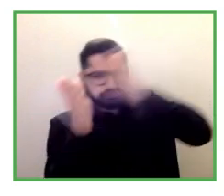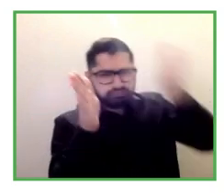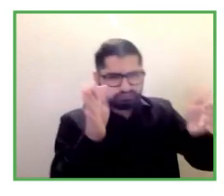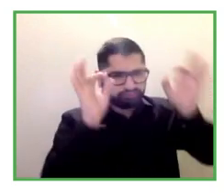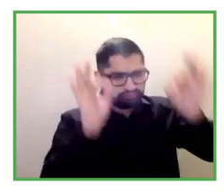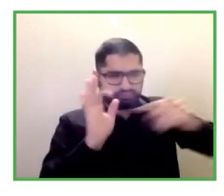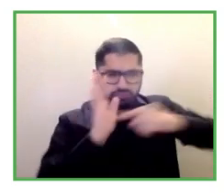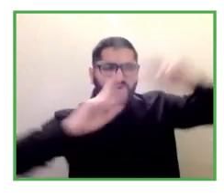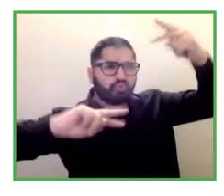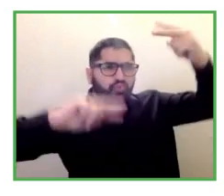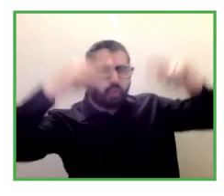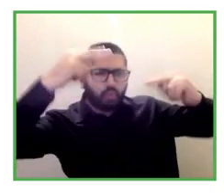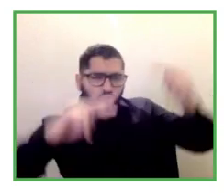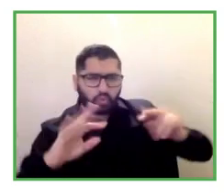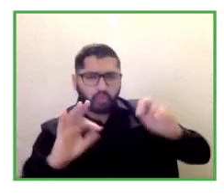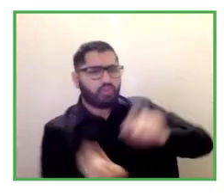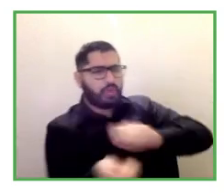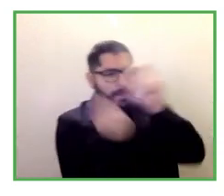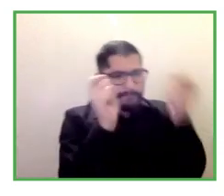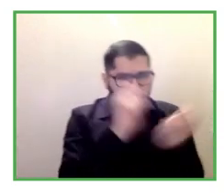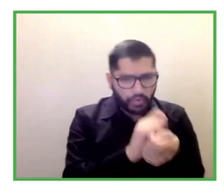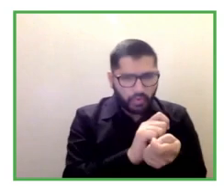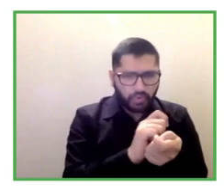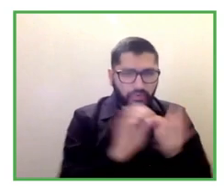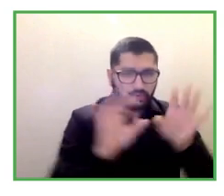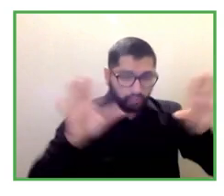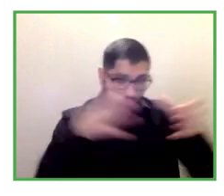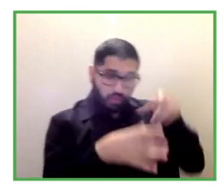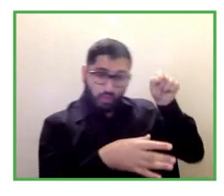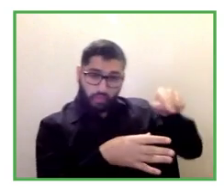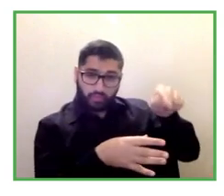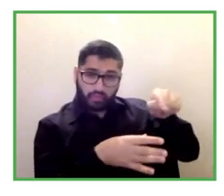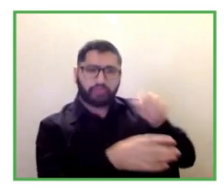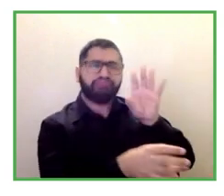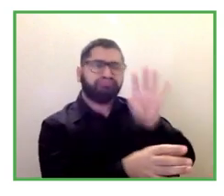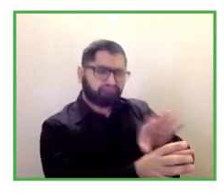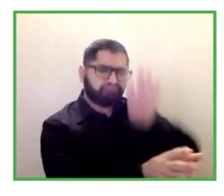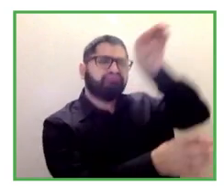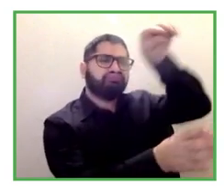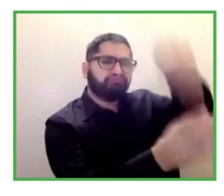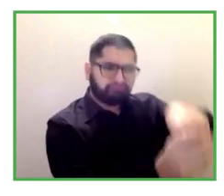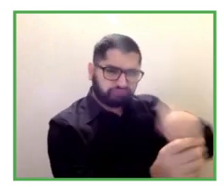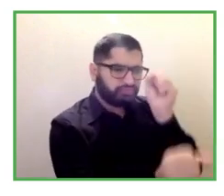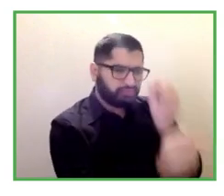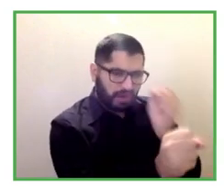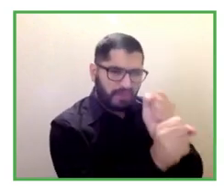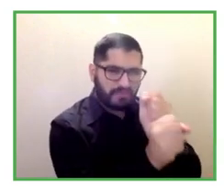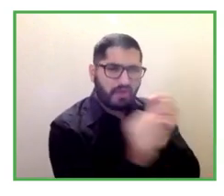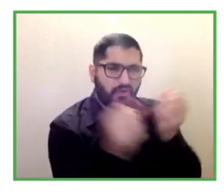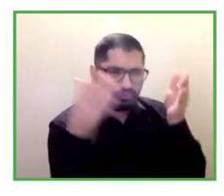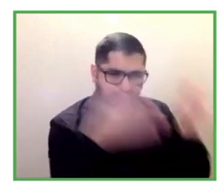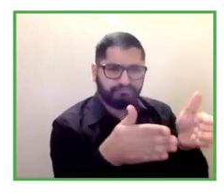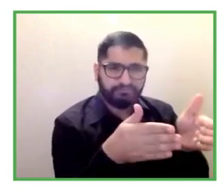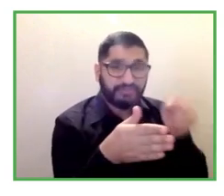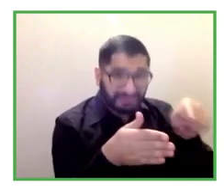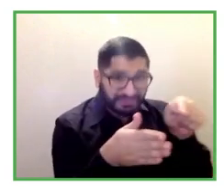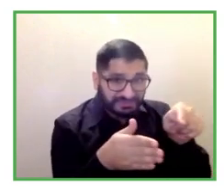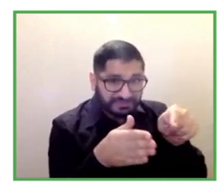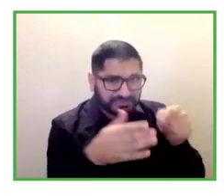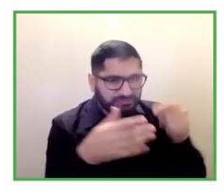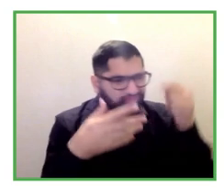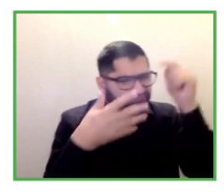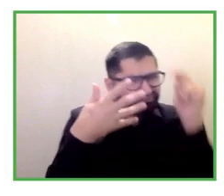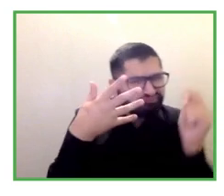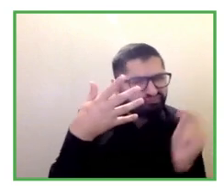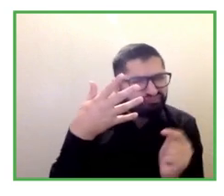uh important pieces of information for them to really be focusing on um and reminding them that knowing someone's disability